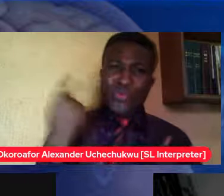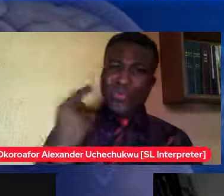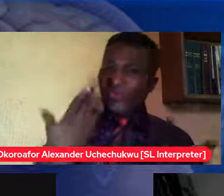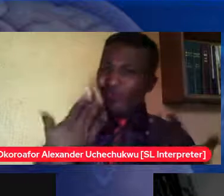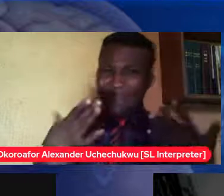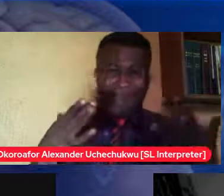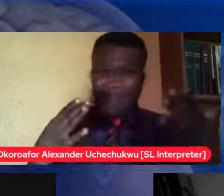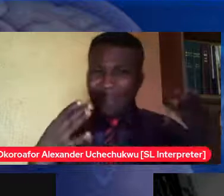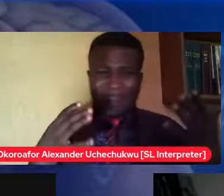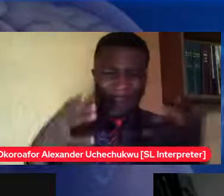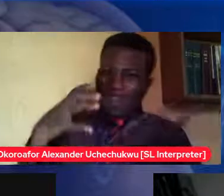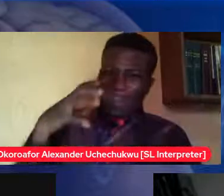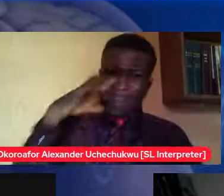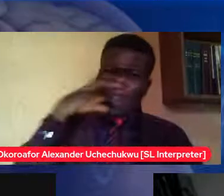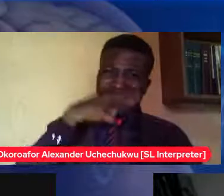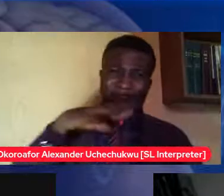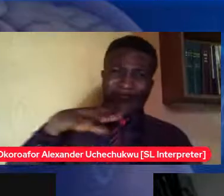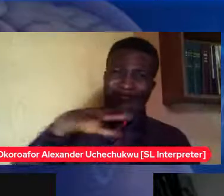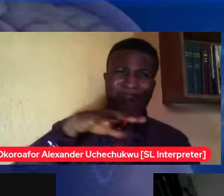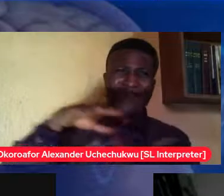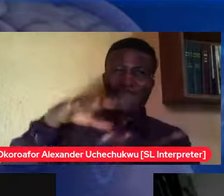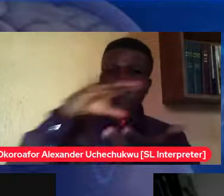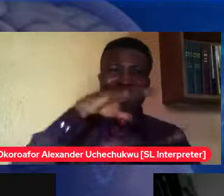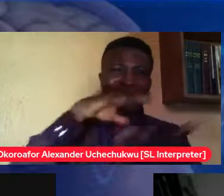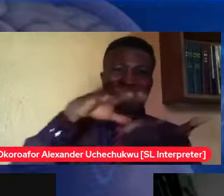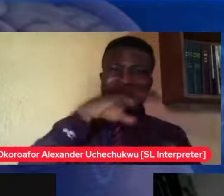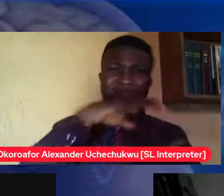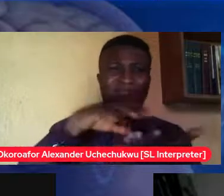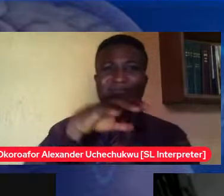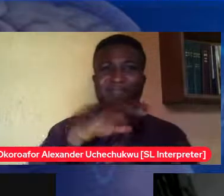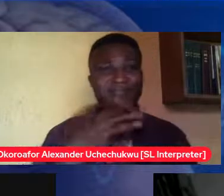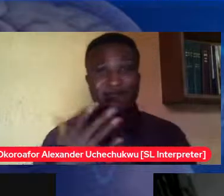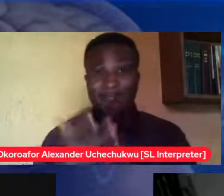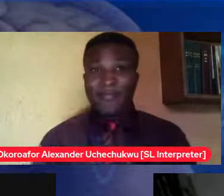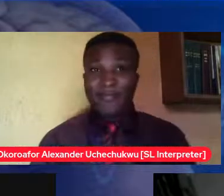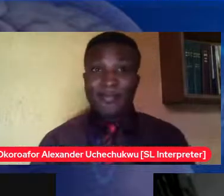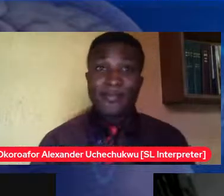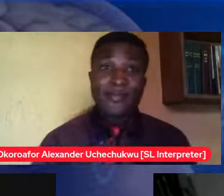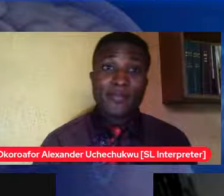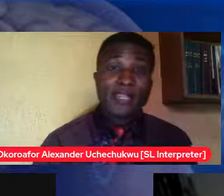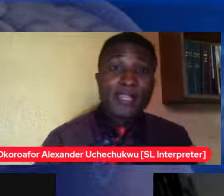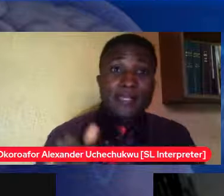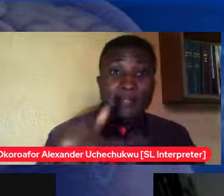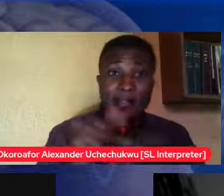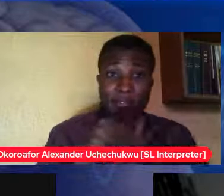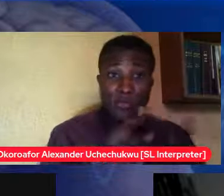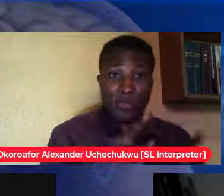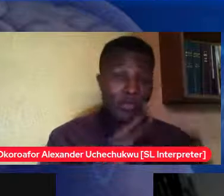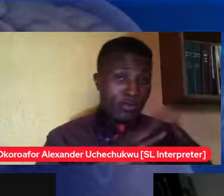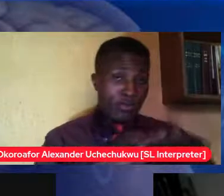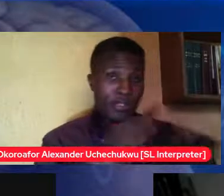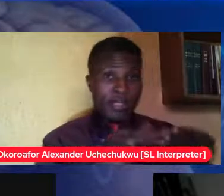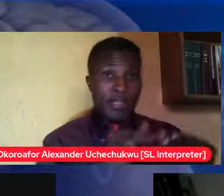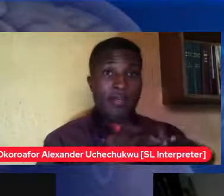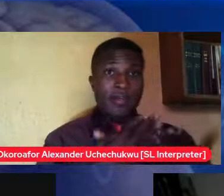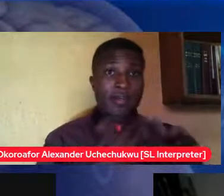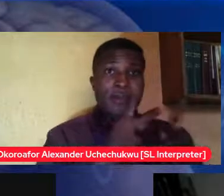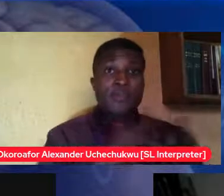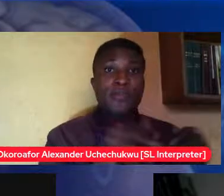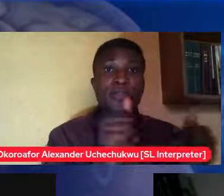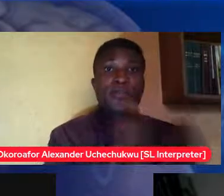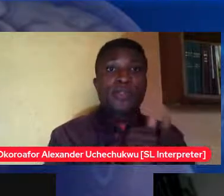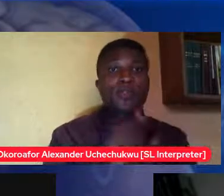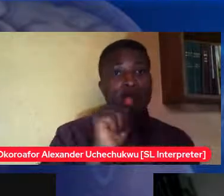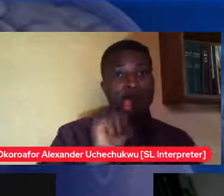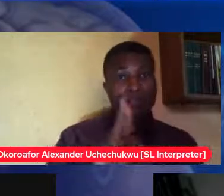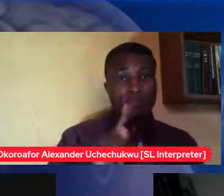time to be restless and start moving about you know the same way with a person with autism who is hyperactive you help them control it in